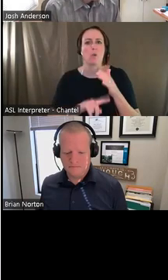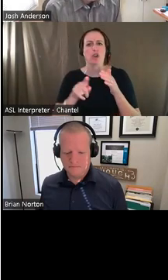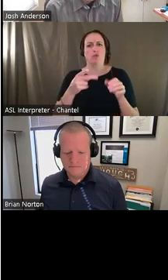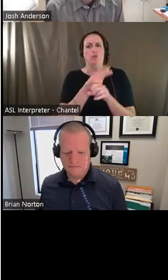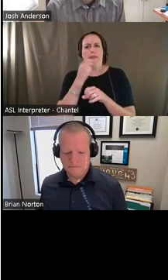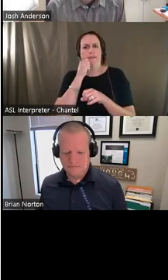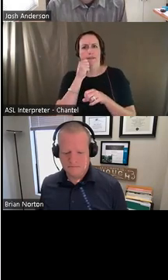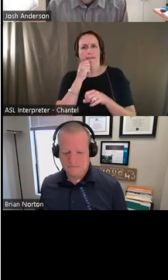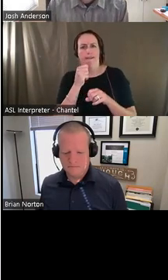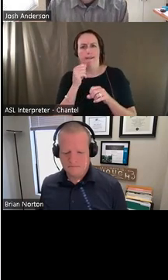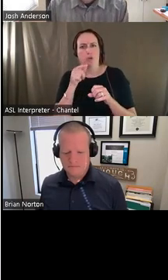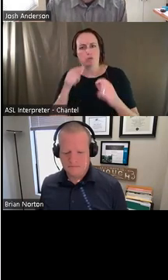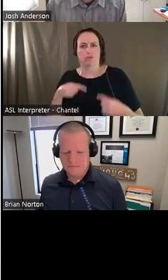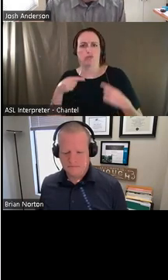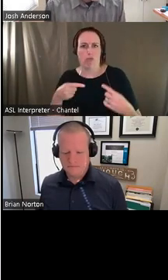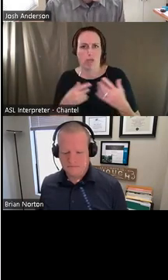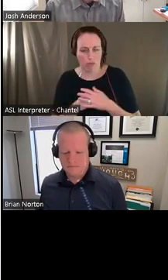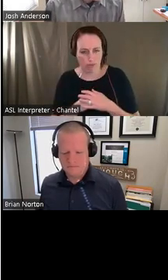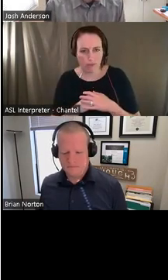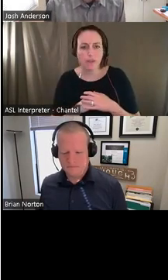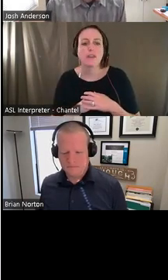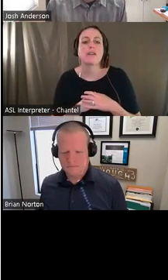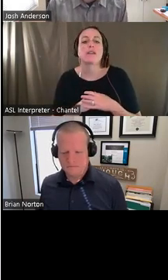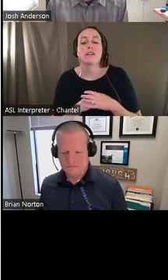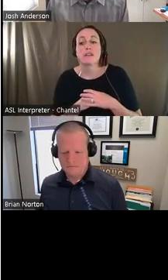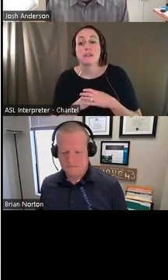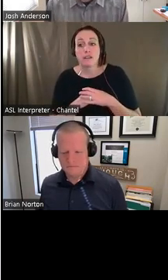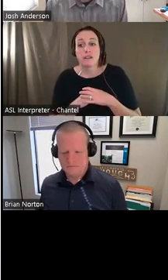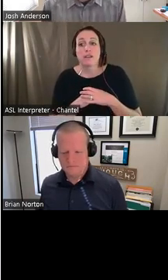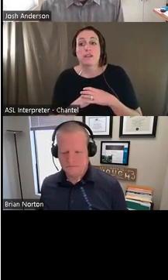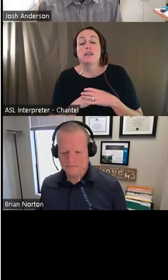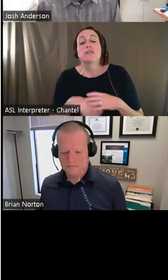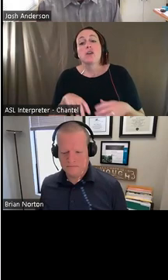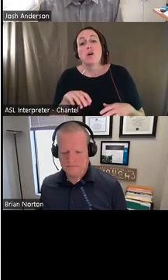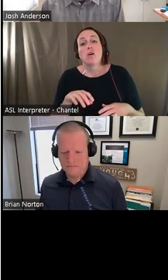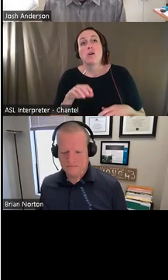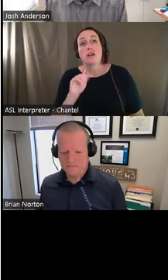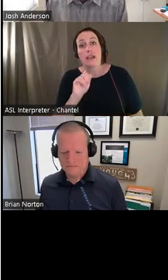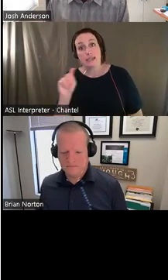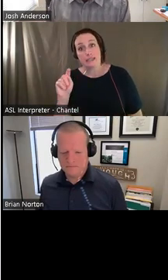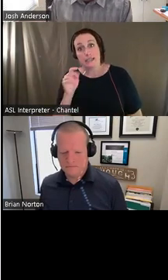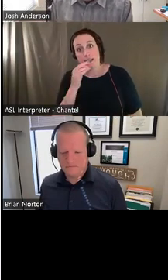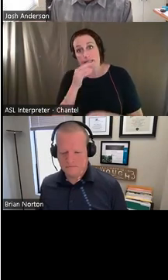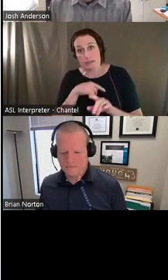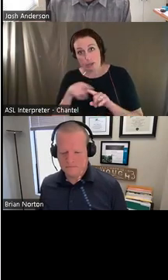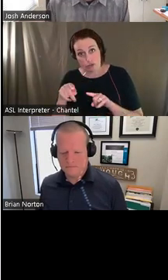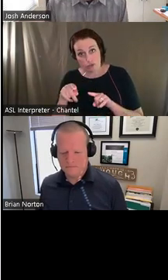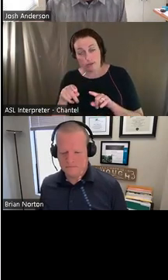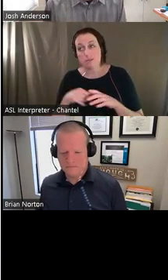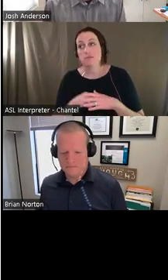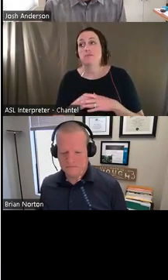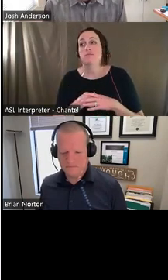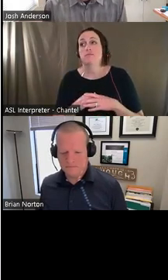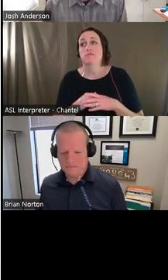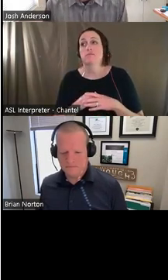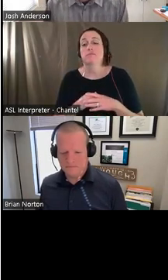One thing, and, and where I see, uh, AT specialists, accommodation specialists, and folks maybe get things